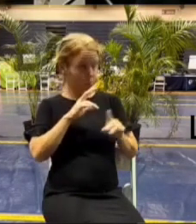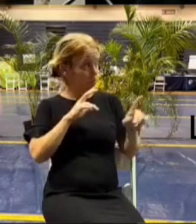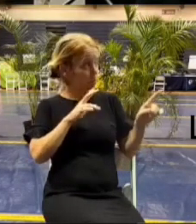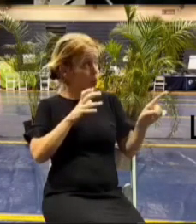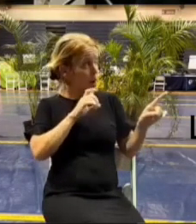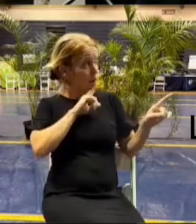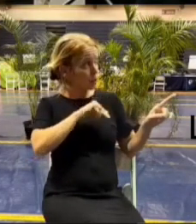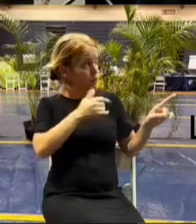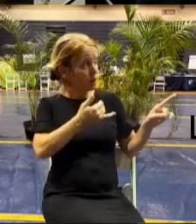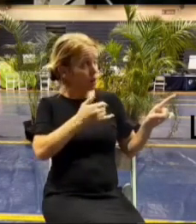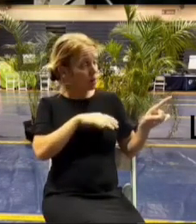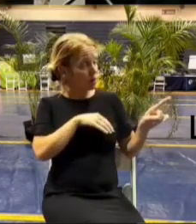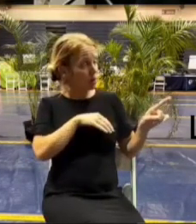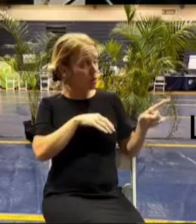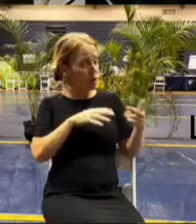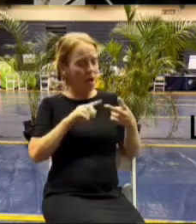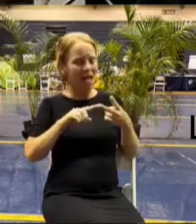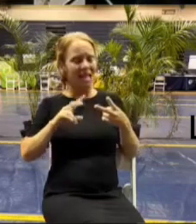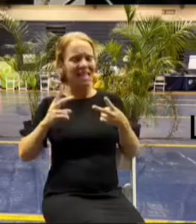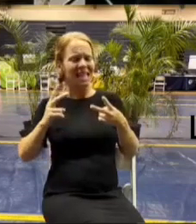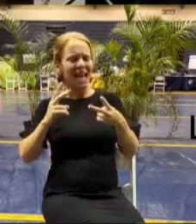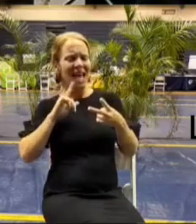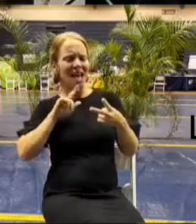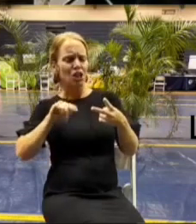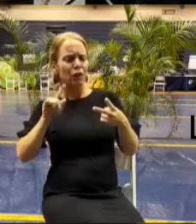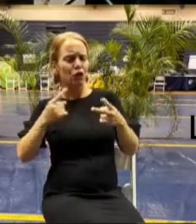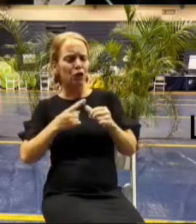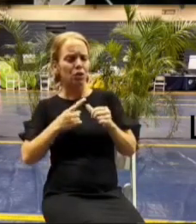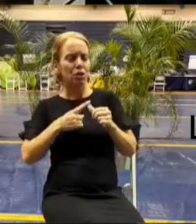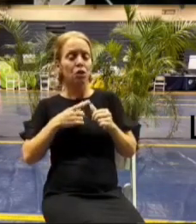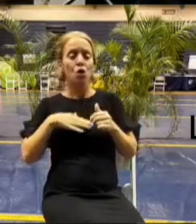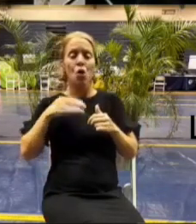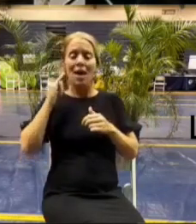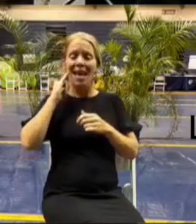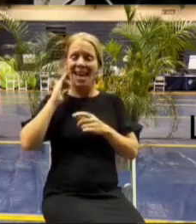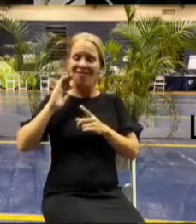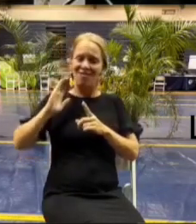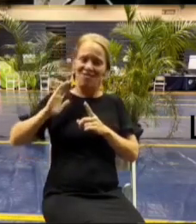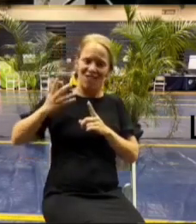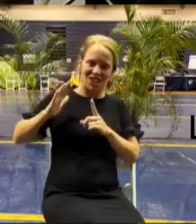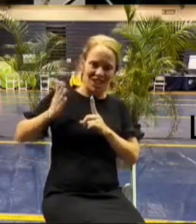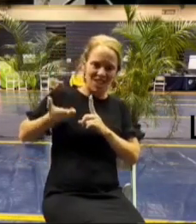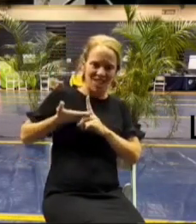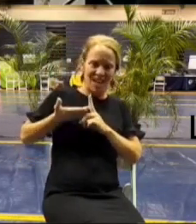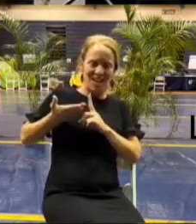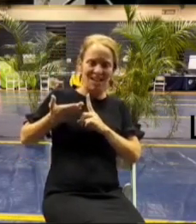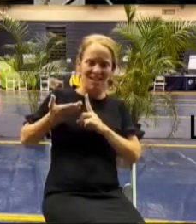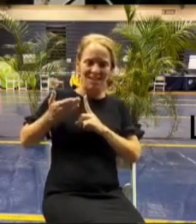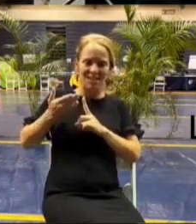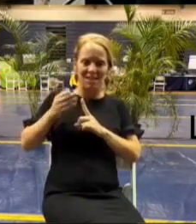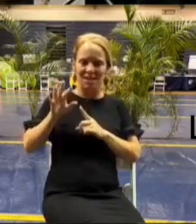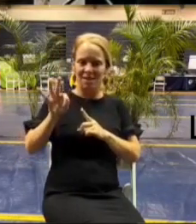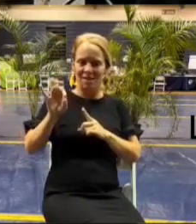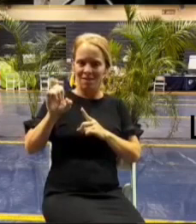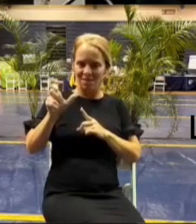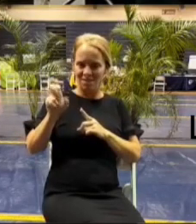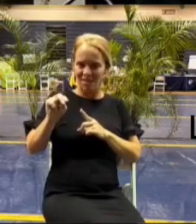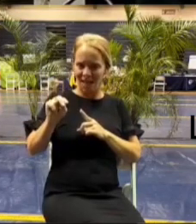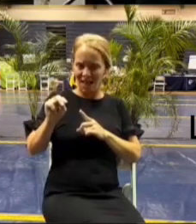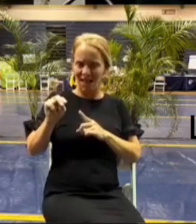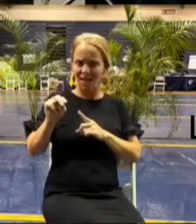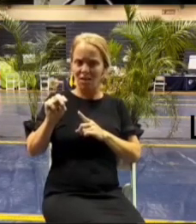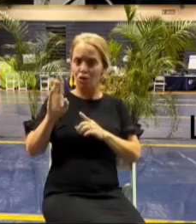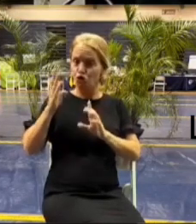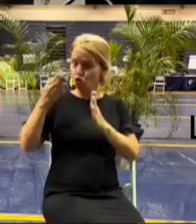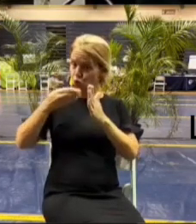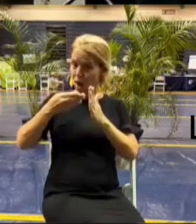and then i'll just i'll answer your second question now for the convicted felons if they are uh fema eligible they are eligible for our correct lease